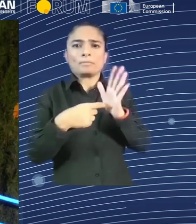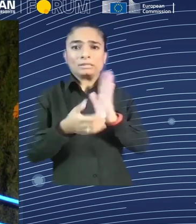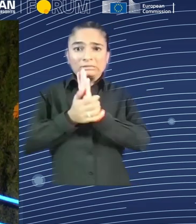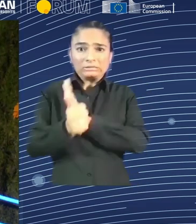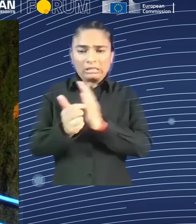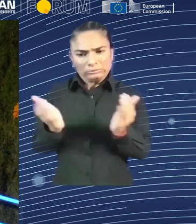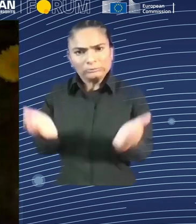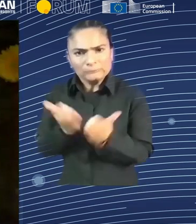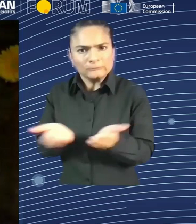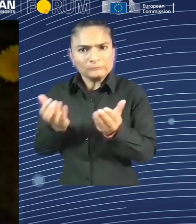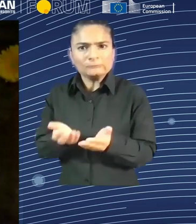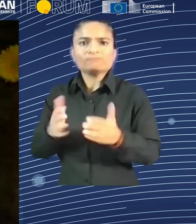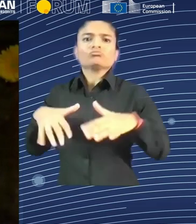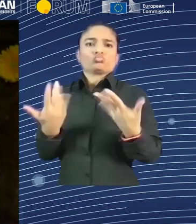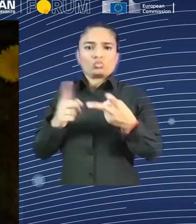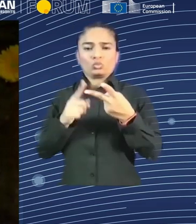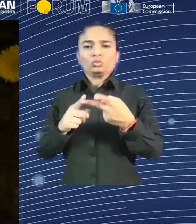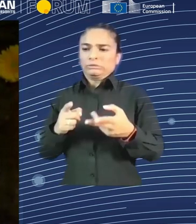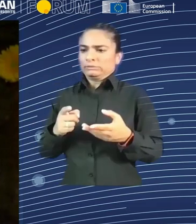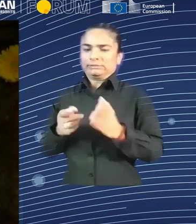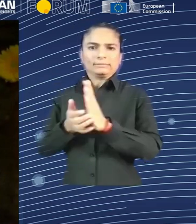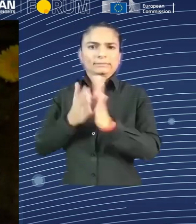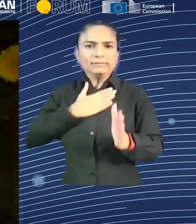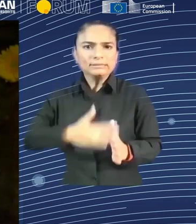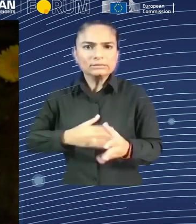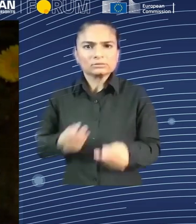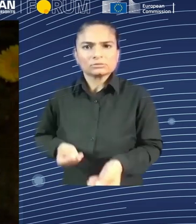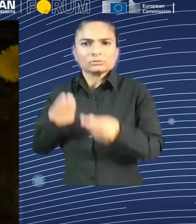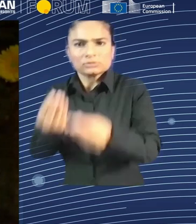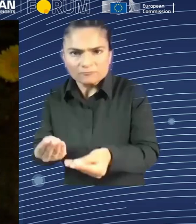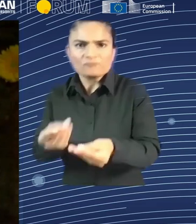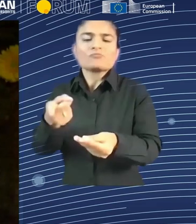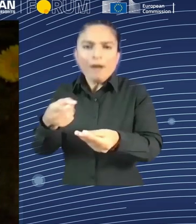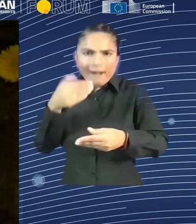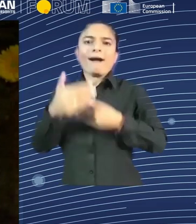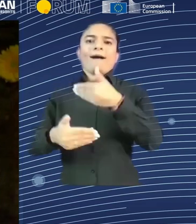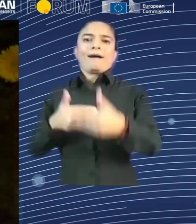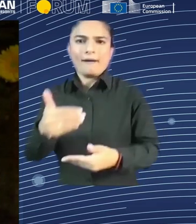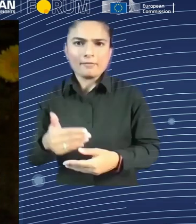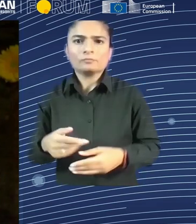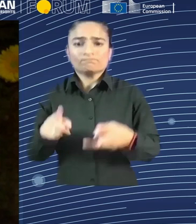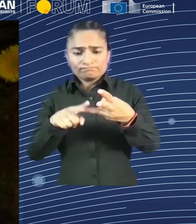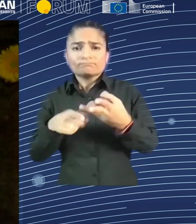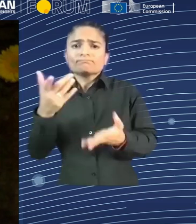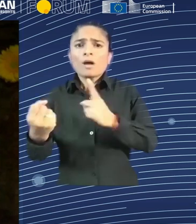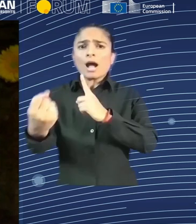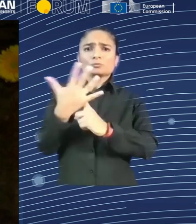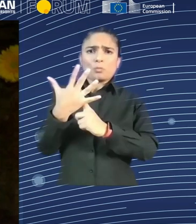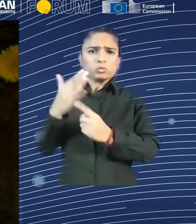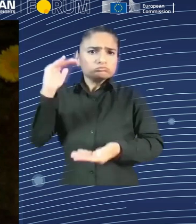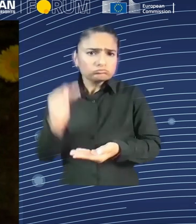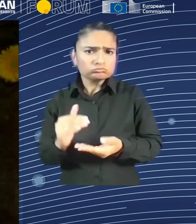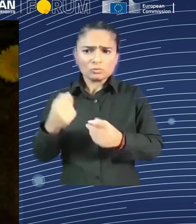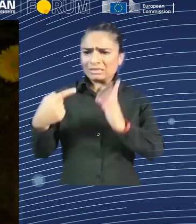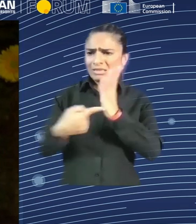strategies must go hand in hand. We must create, as the other speakers said before, a legal framework that prevents